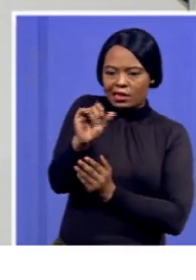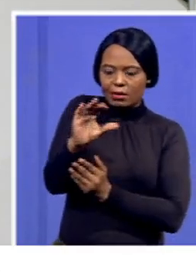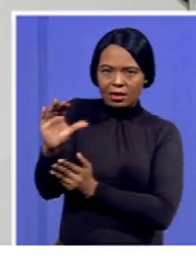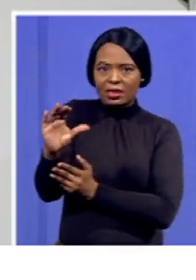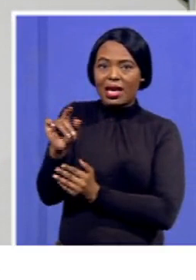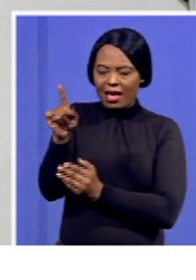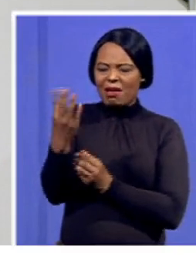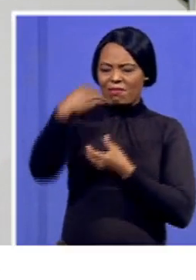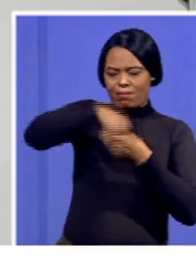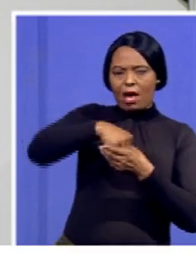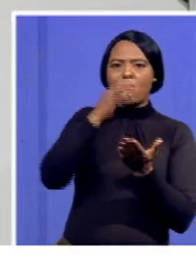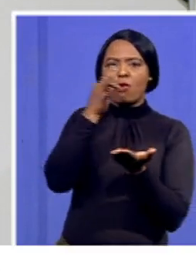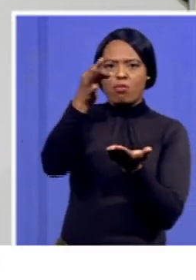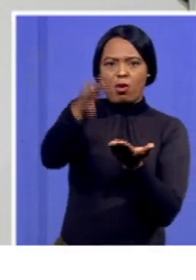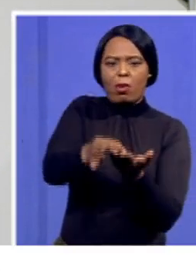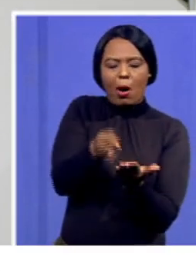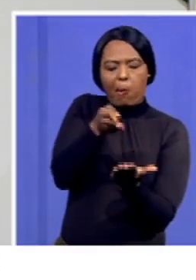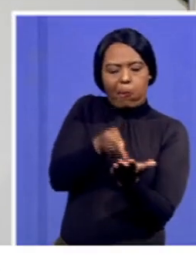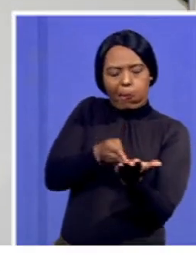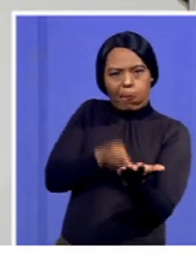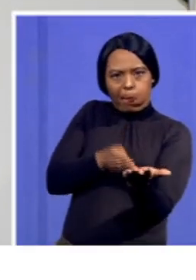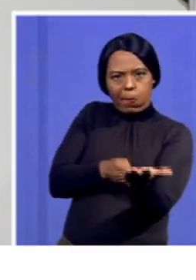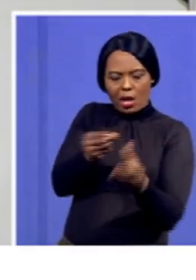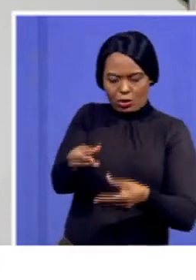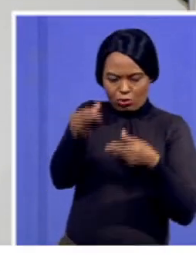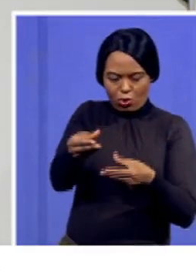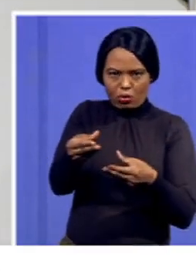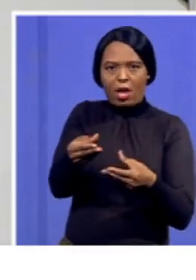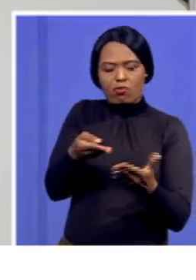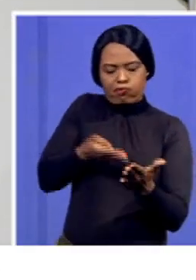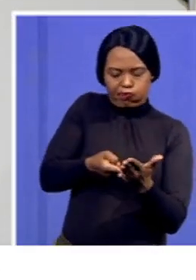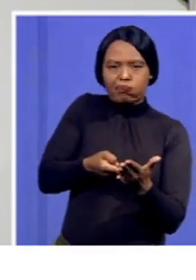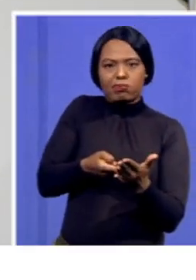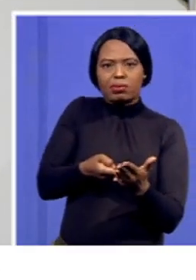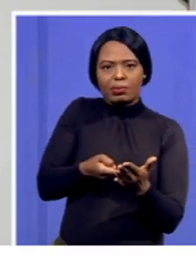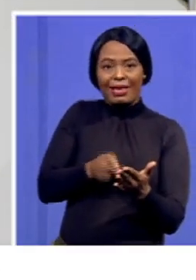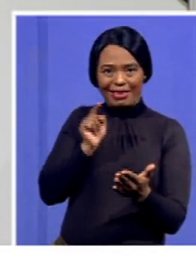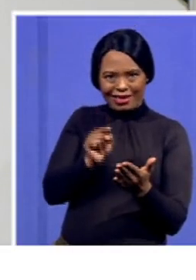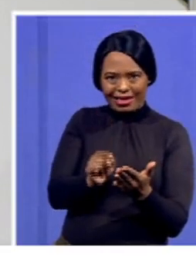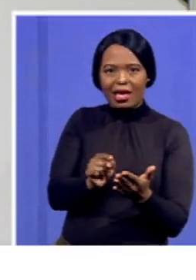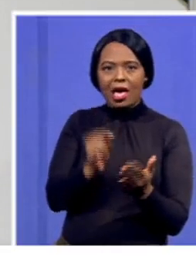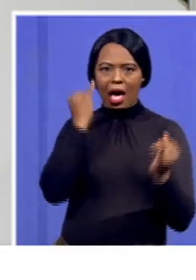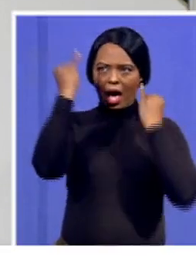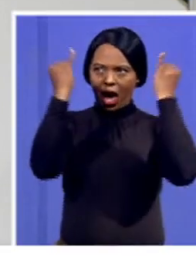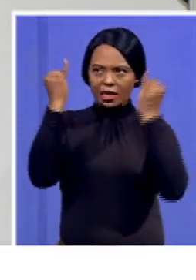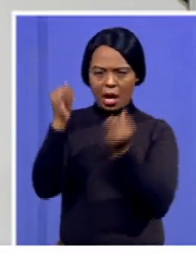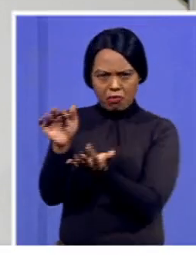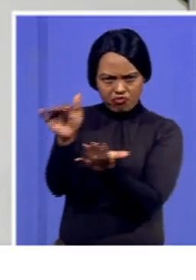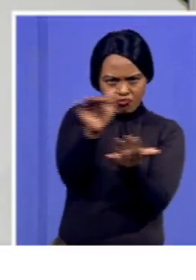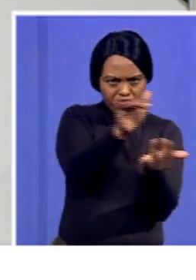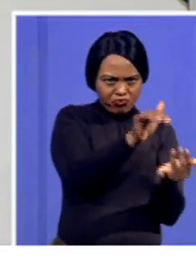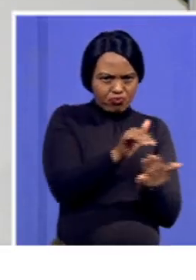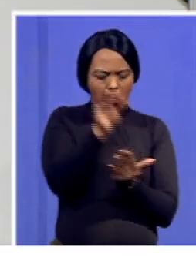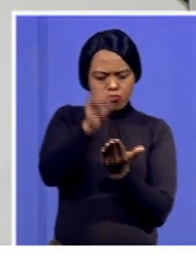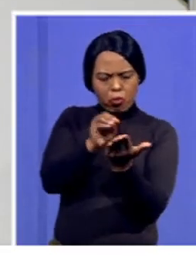proposals they are all contained in our discussion documents and we hope this will work as a festival of ideas in terms of